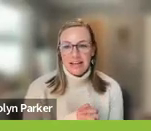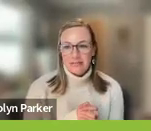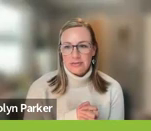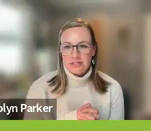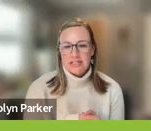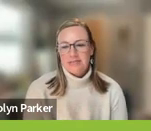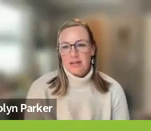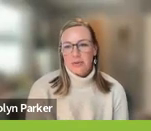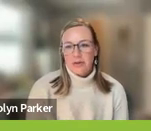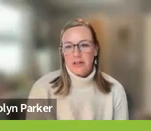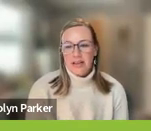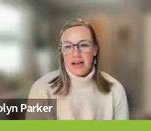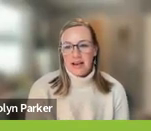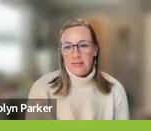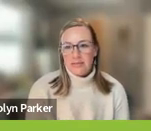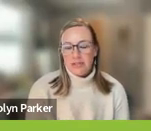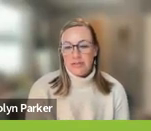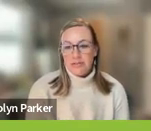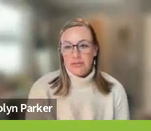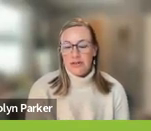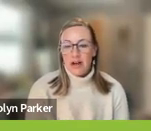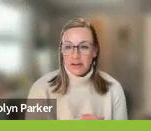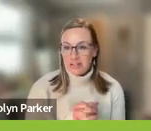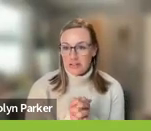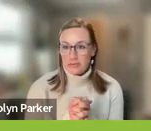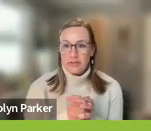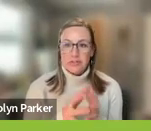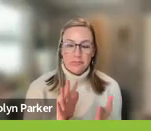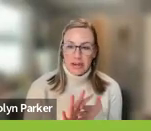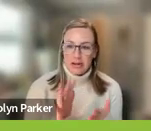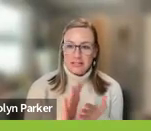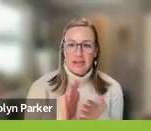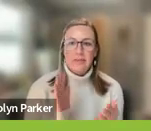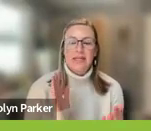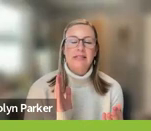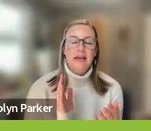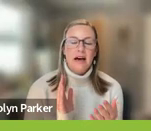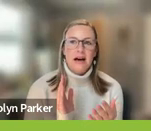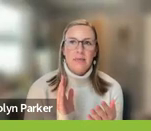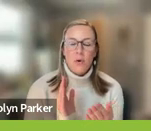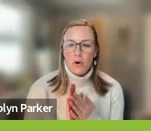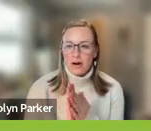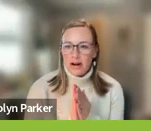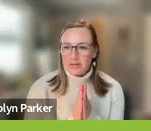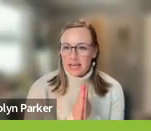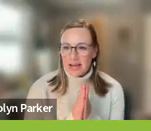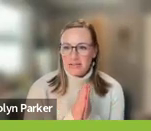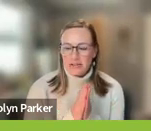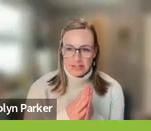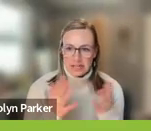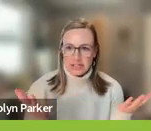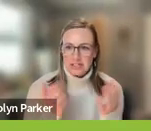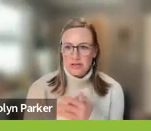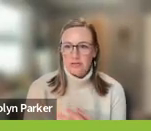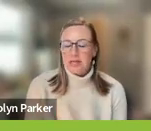a lot of resources available to other individuals, parents, families, or outside